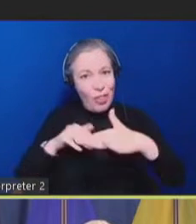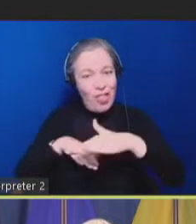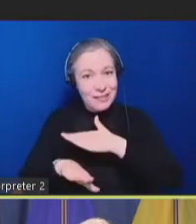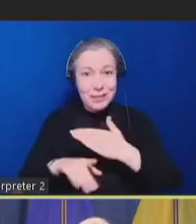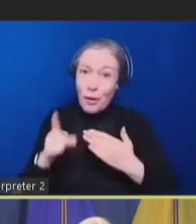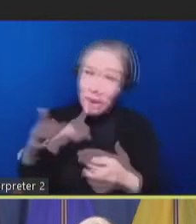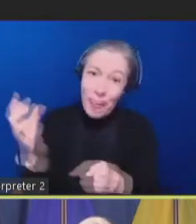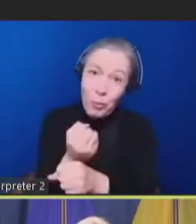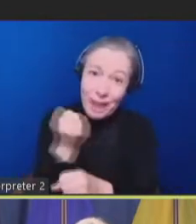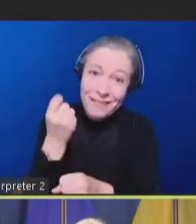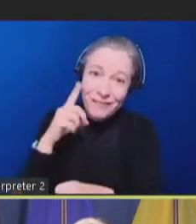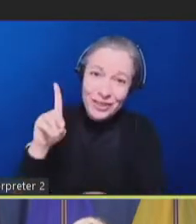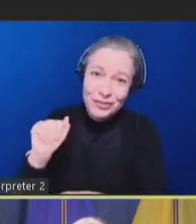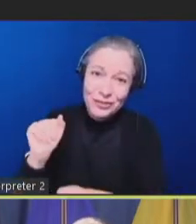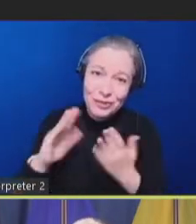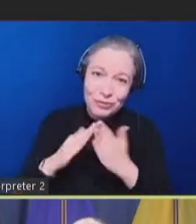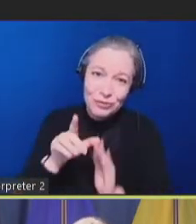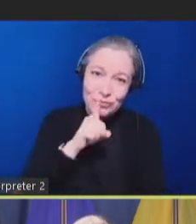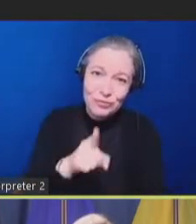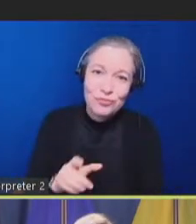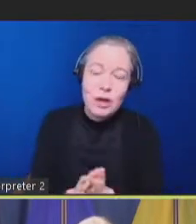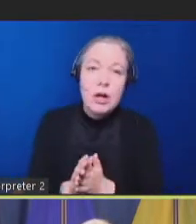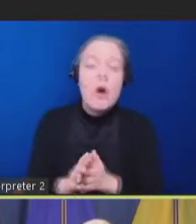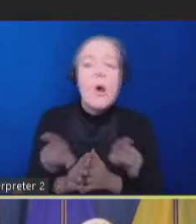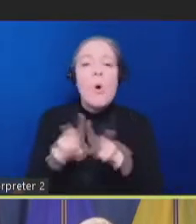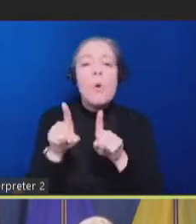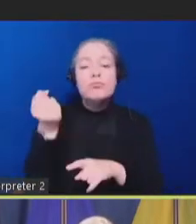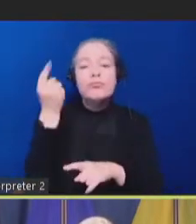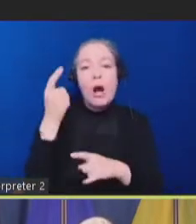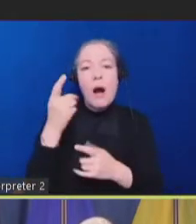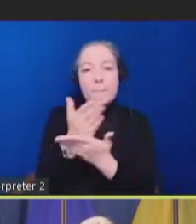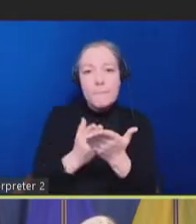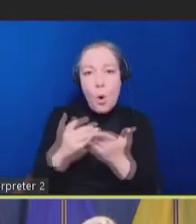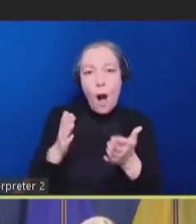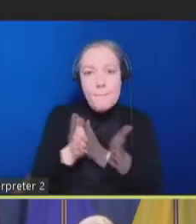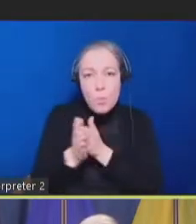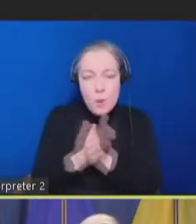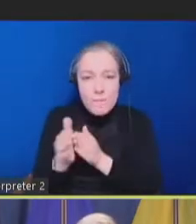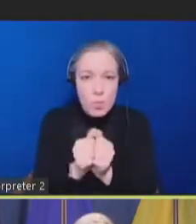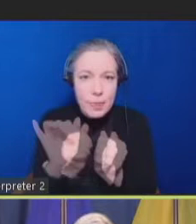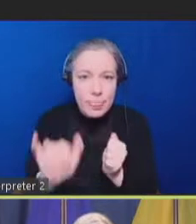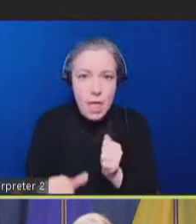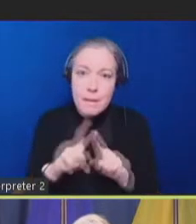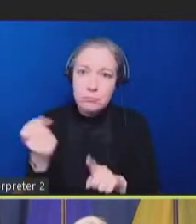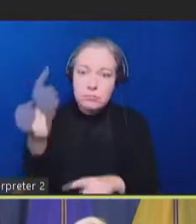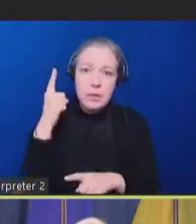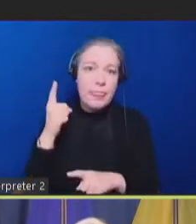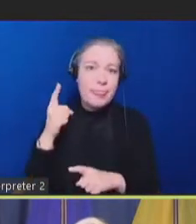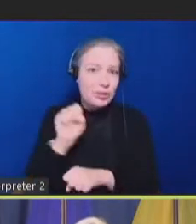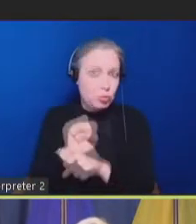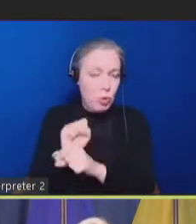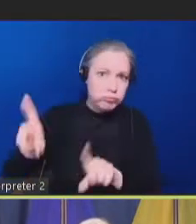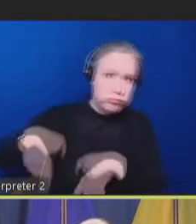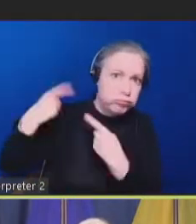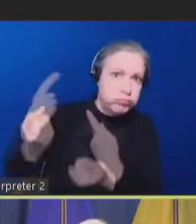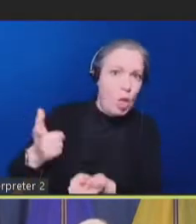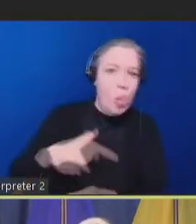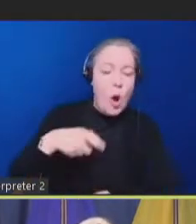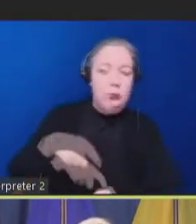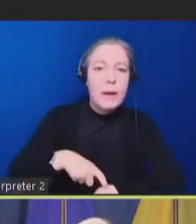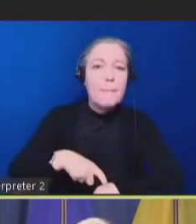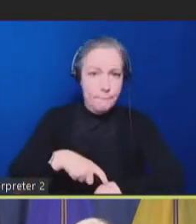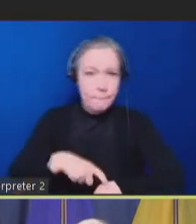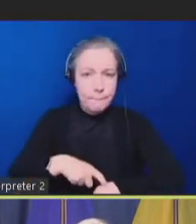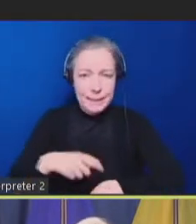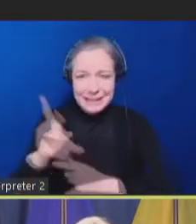Relatedly, and in part motivated by that, although this work was a long time coming, the Department of Justice